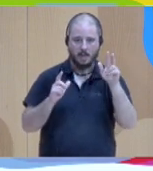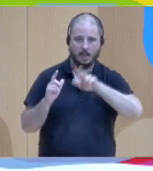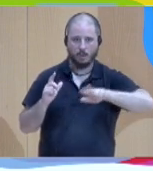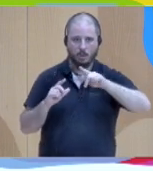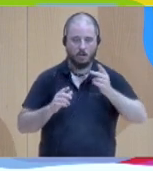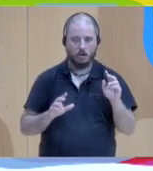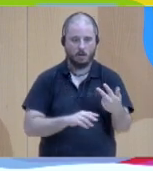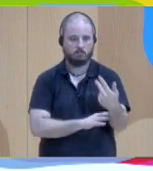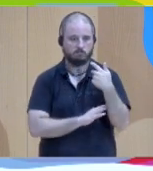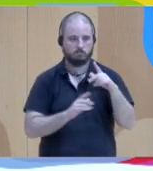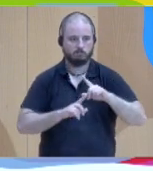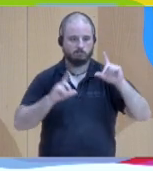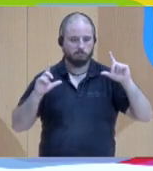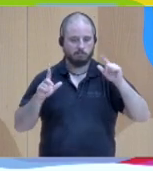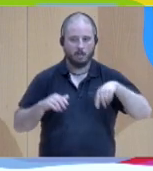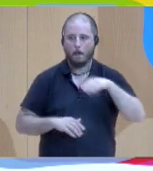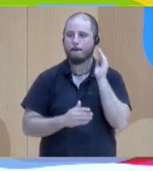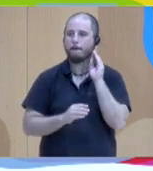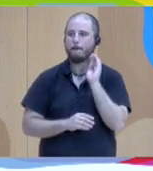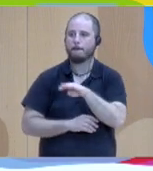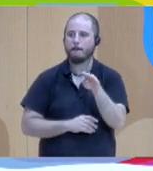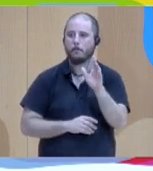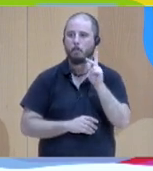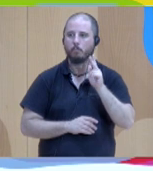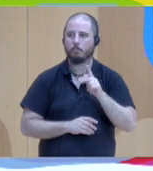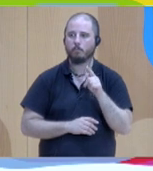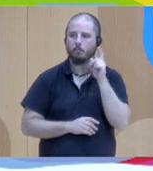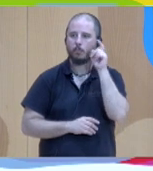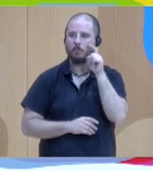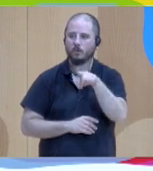the response was don't take this candy away